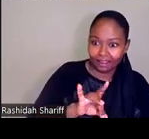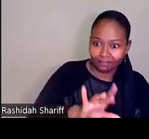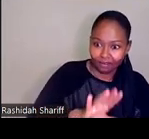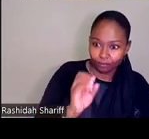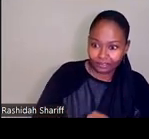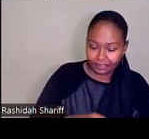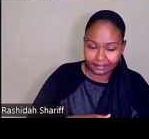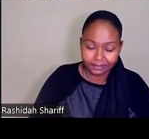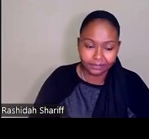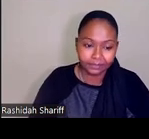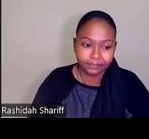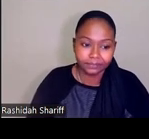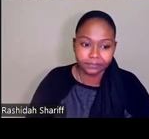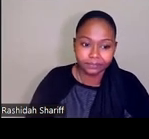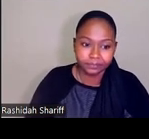So on the next slide.